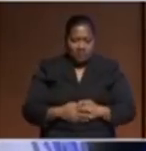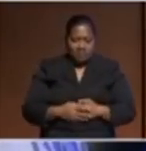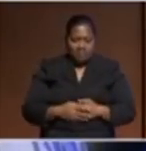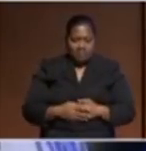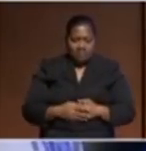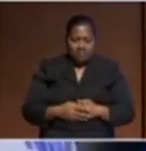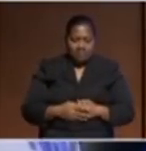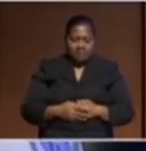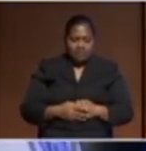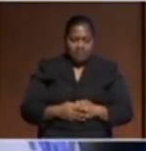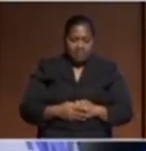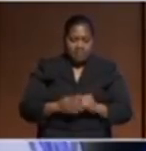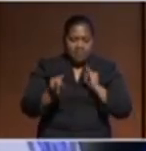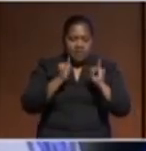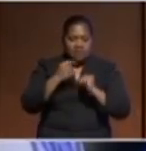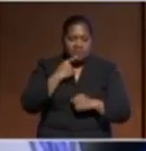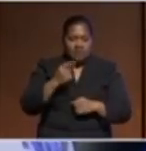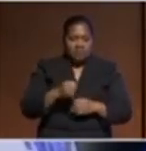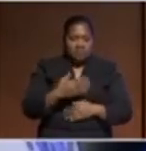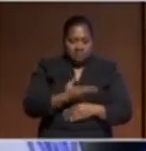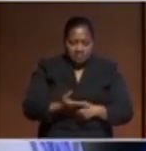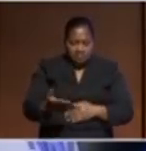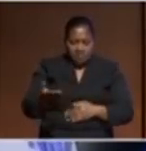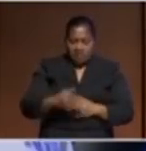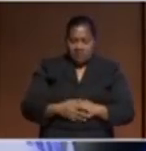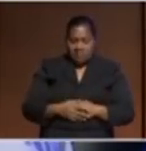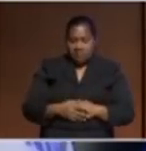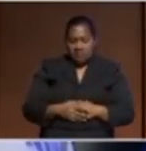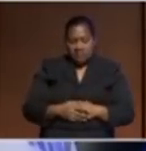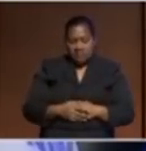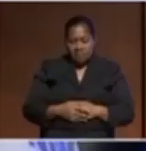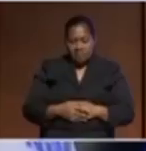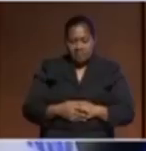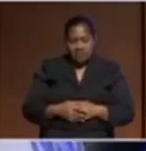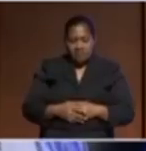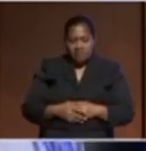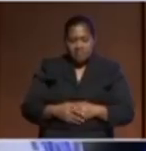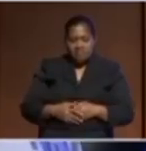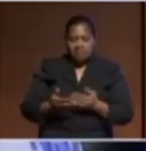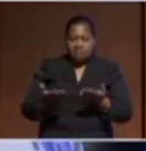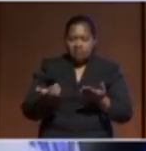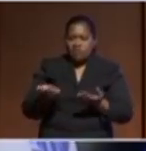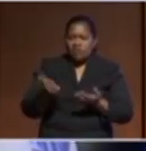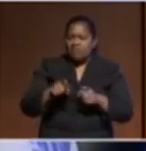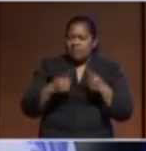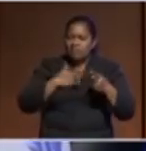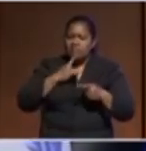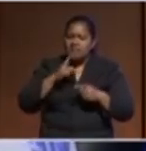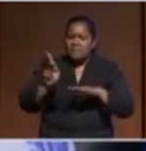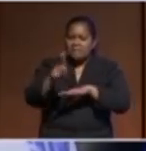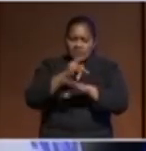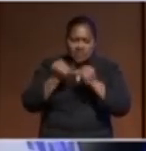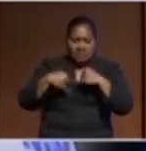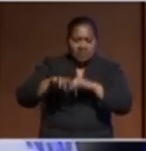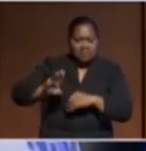foreign meeting you ever have times you know where you're sitting you know the Pacific Islanders and you're sort of looking over your